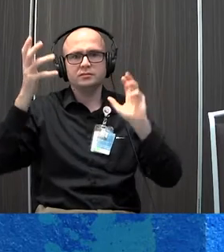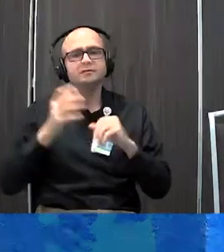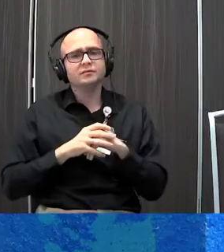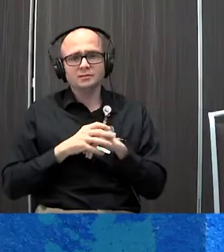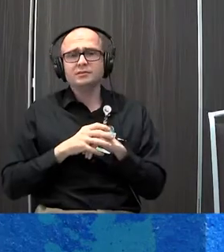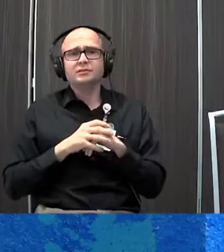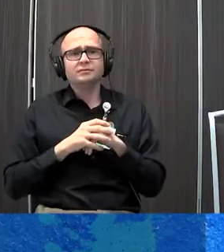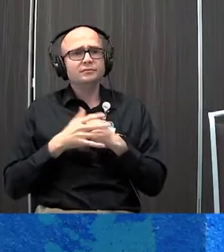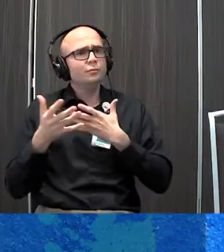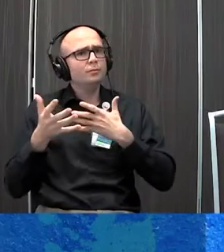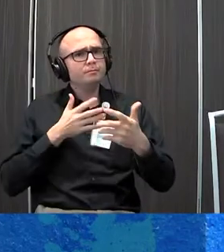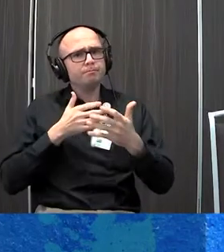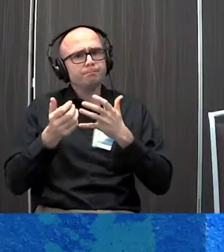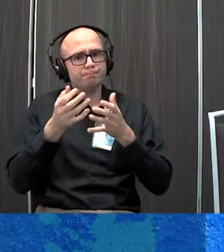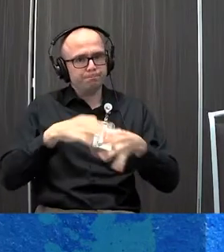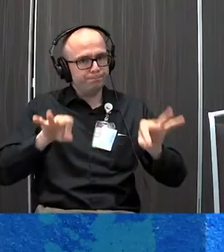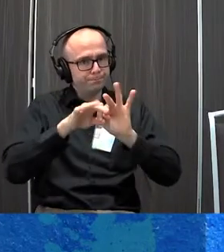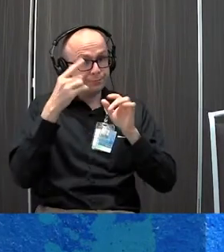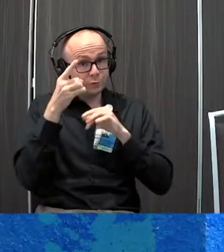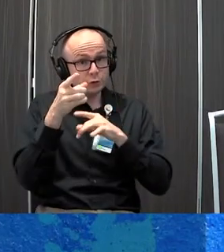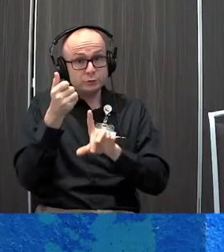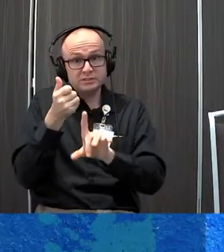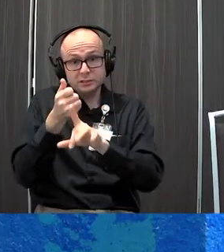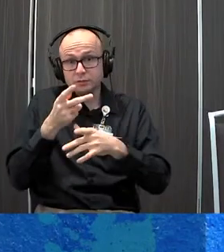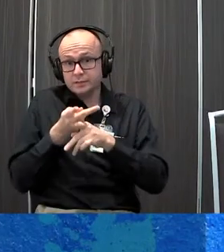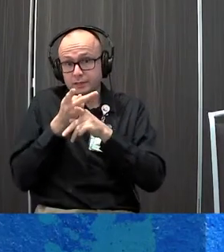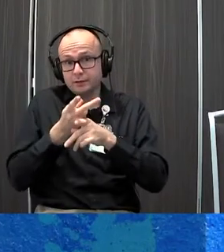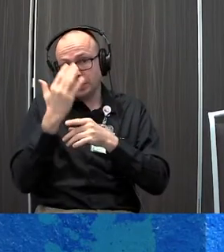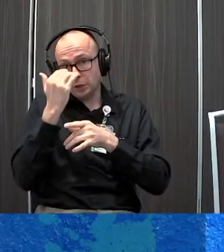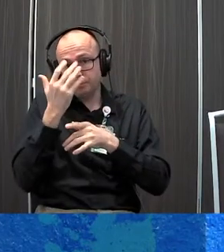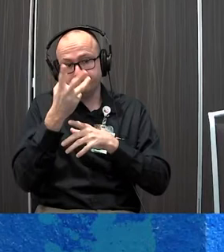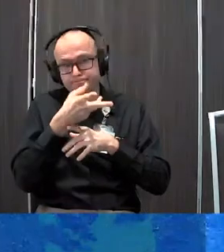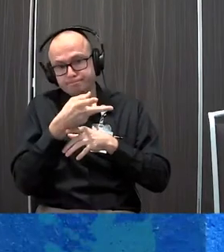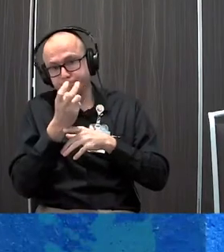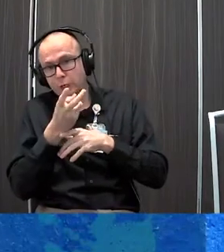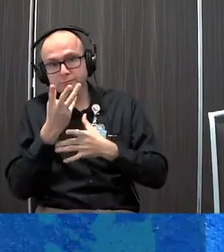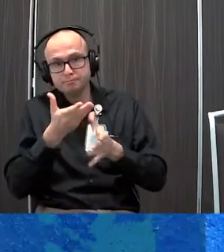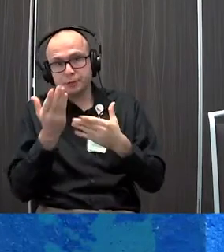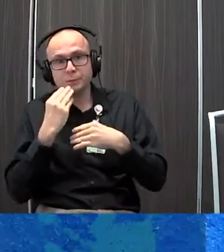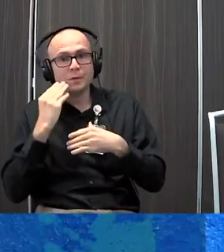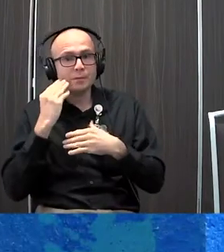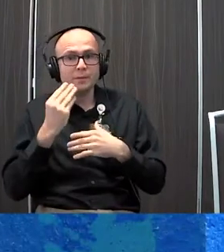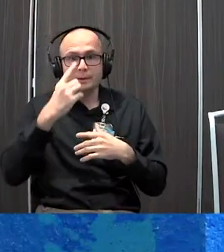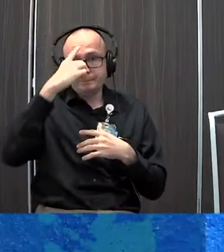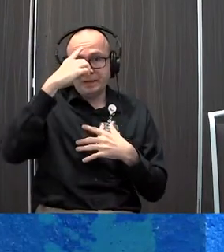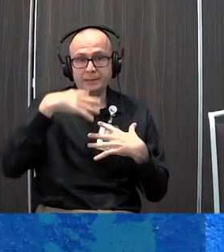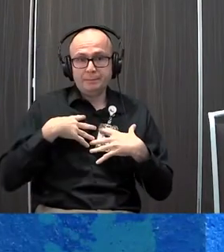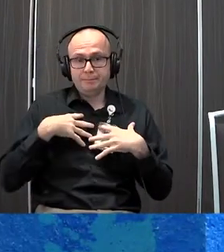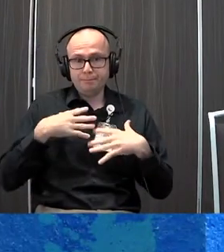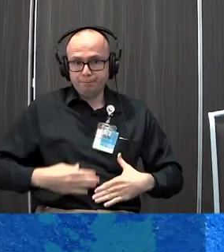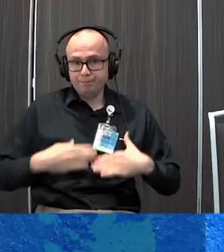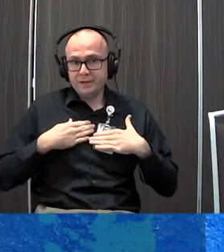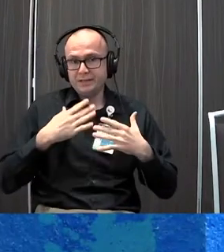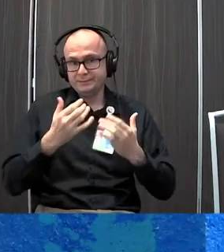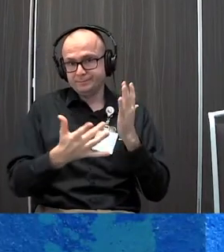whichever piece is important for you and your self-care today, I hope you take something home. Mind-body techniques. I'm going to teach some, I